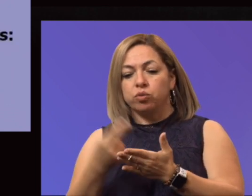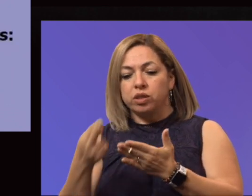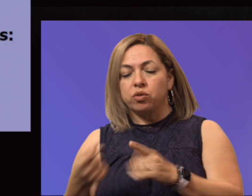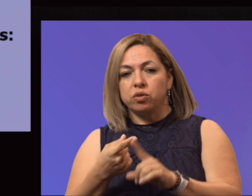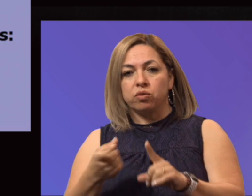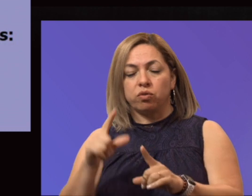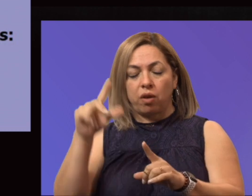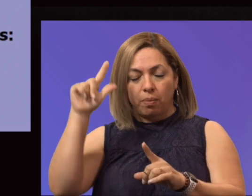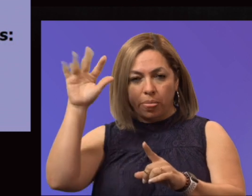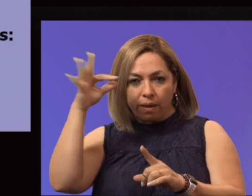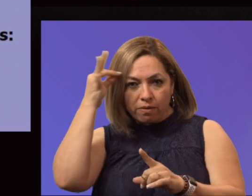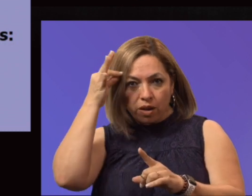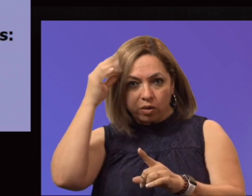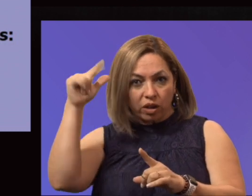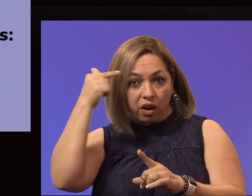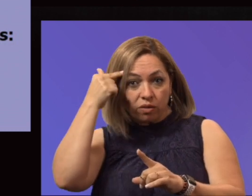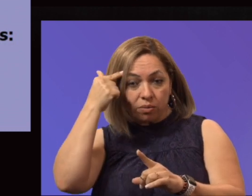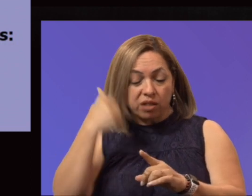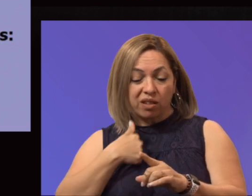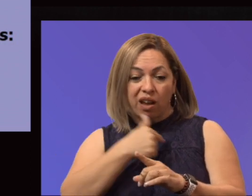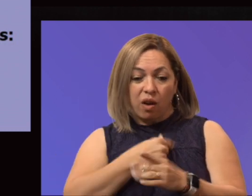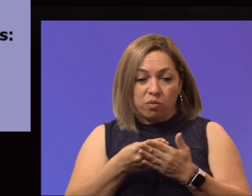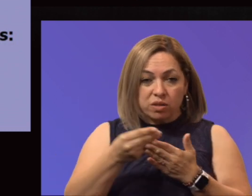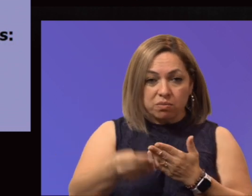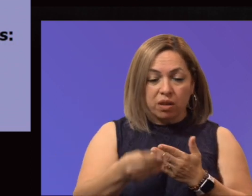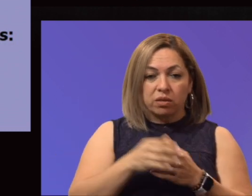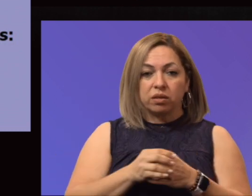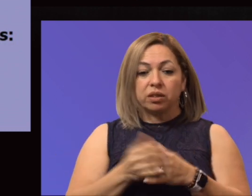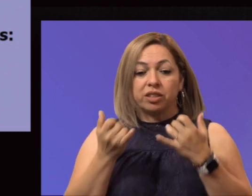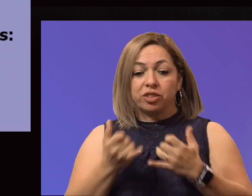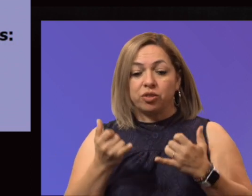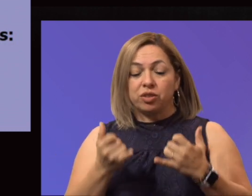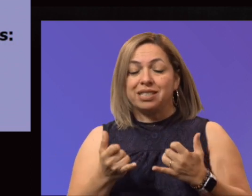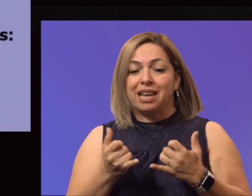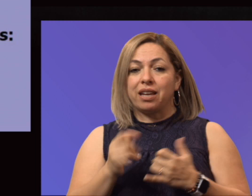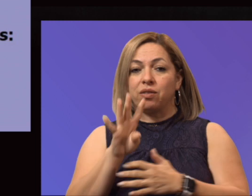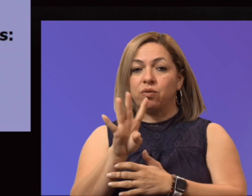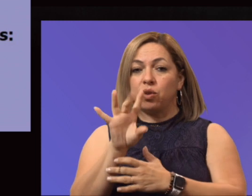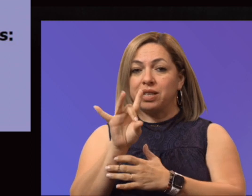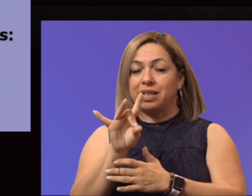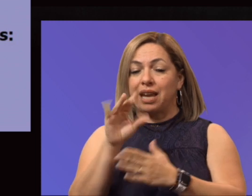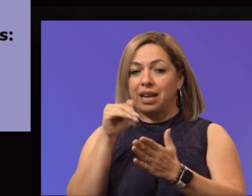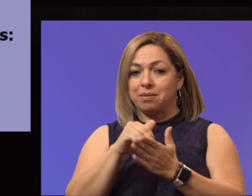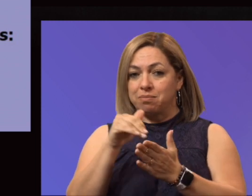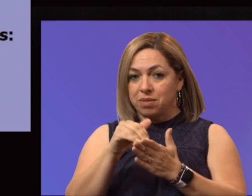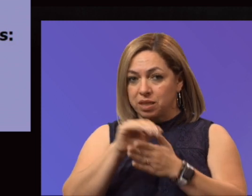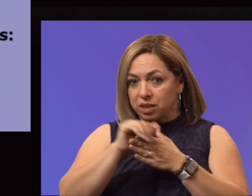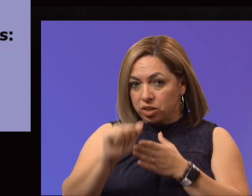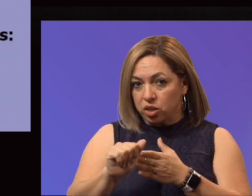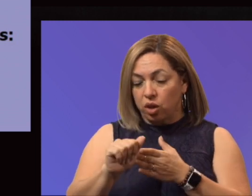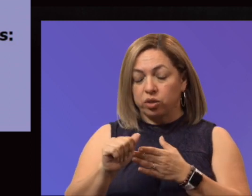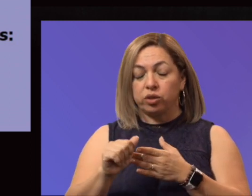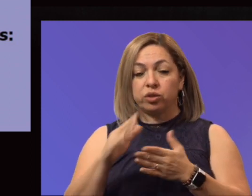are we expending those? So, to date, we've expended over $48 million. Students have received just short of